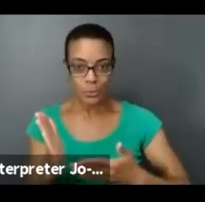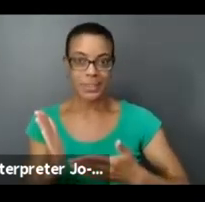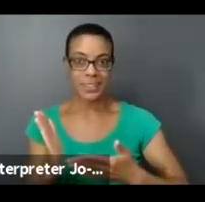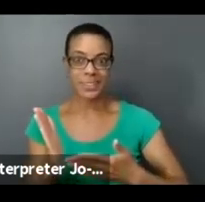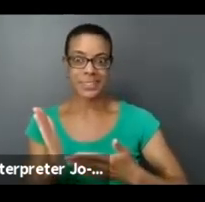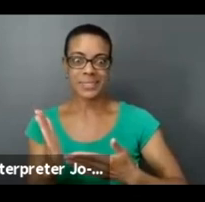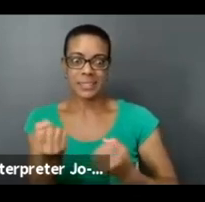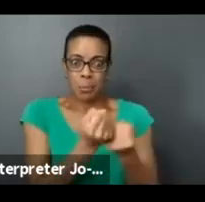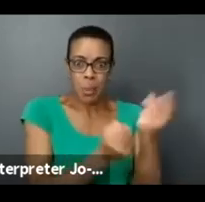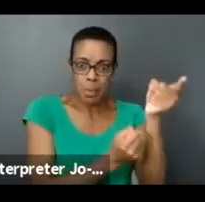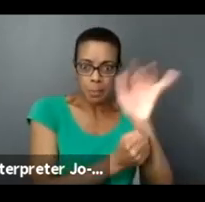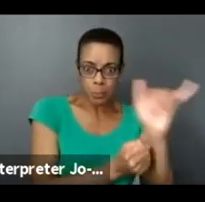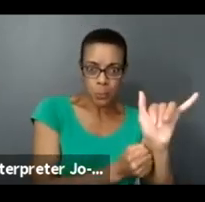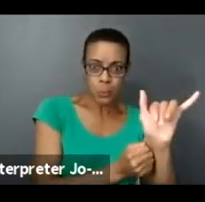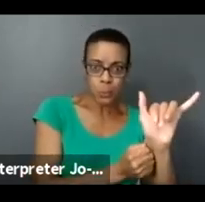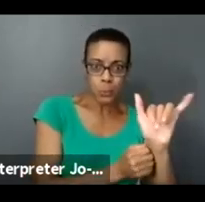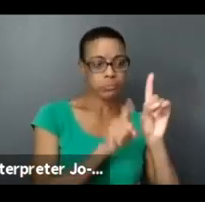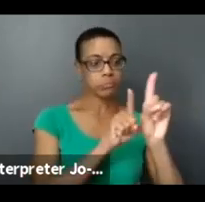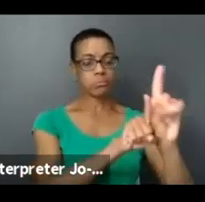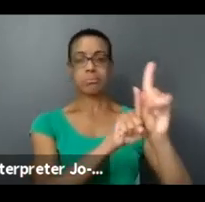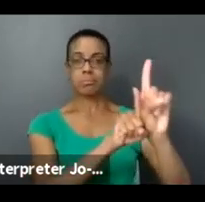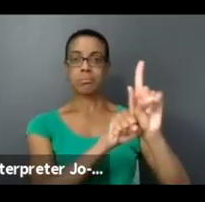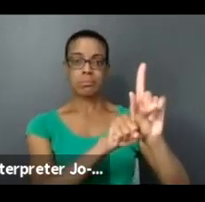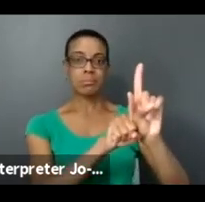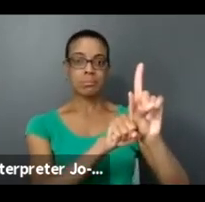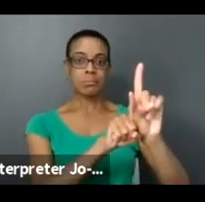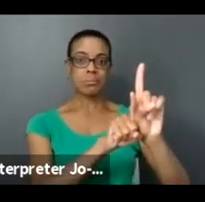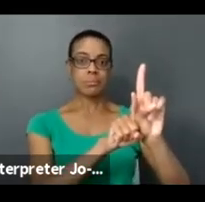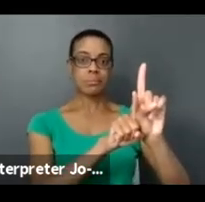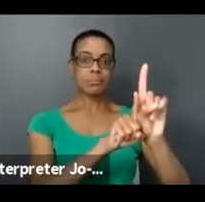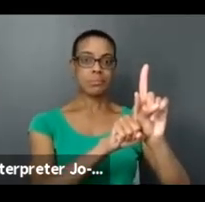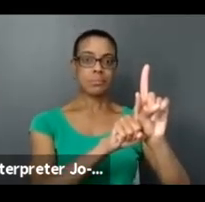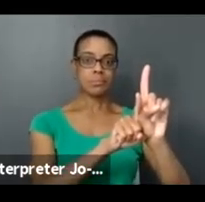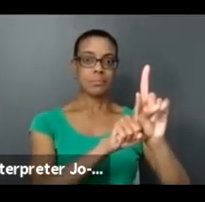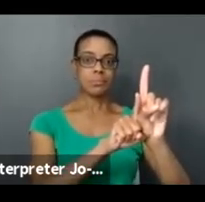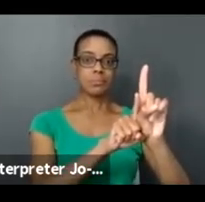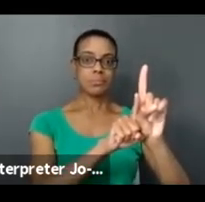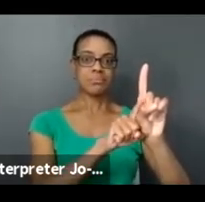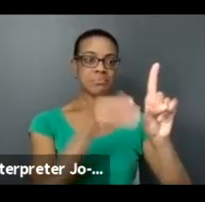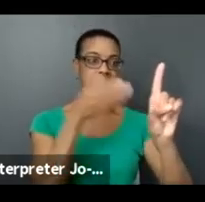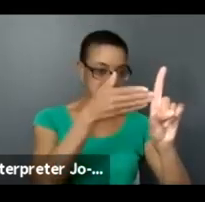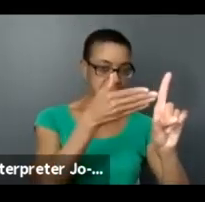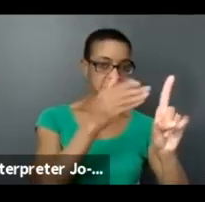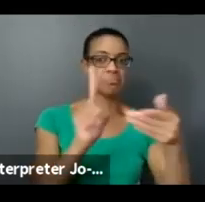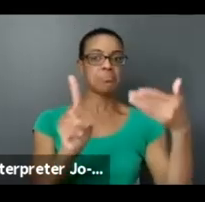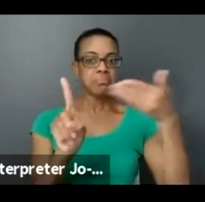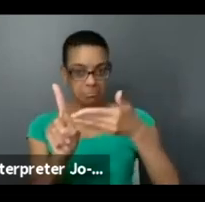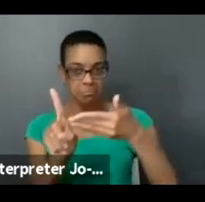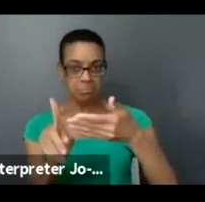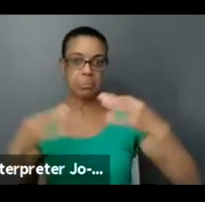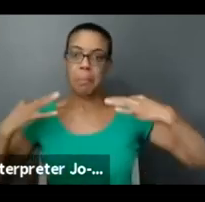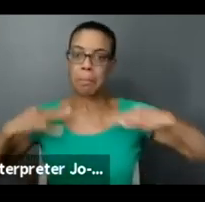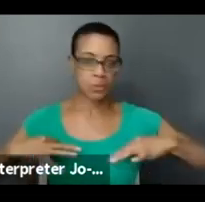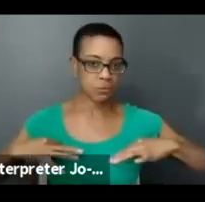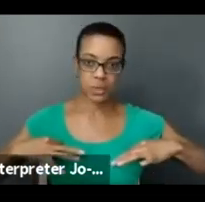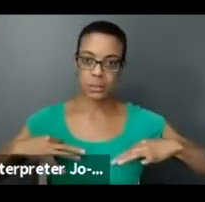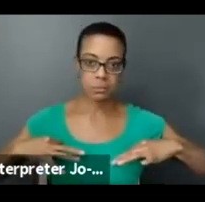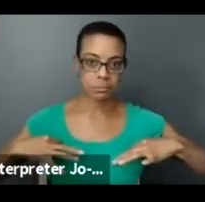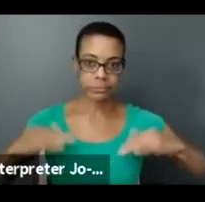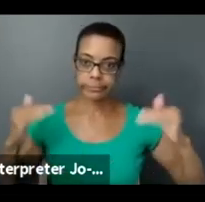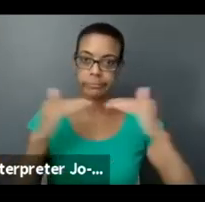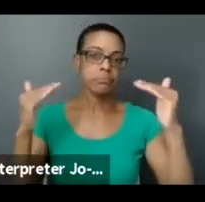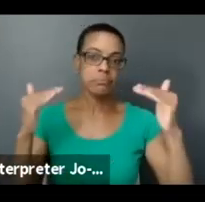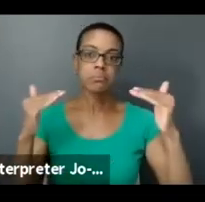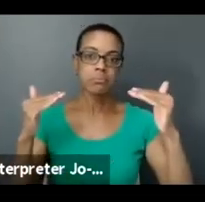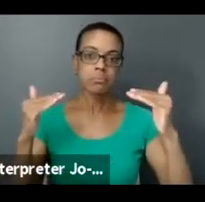because mentorship, you know, both the mentee and mentor may benefit from that type of a relationship. So we want to make sure